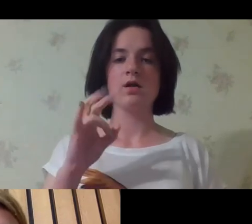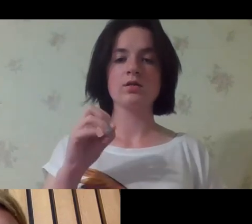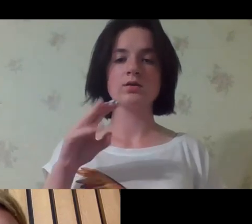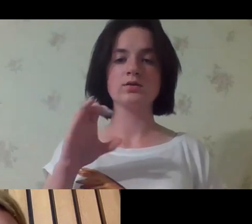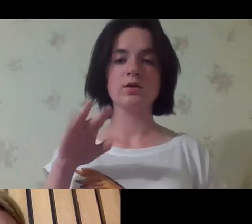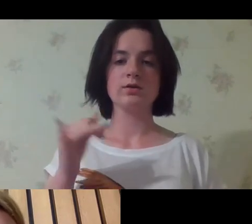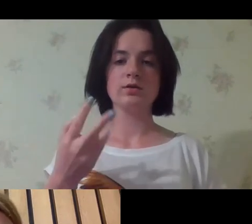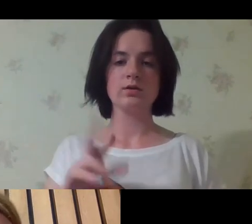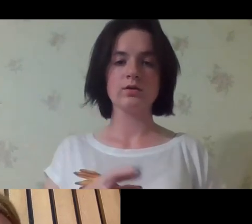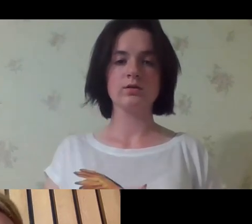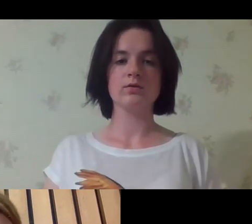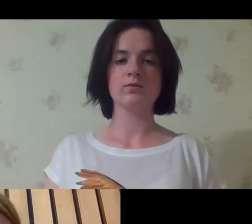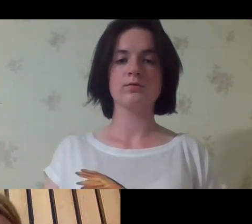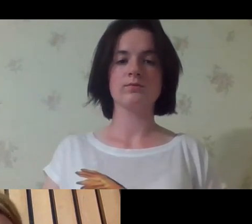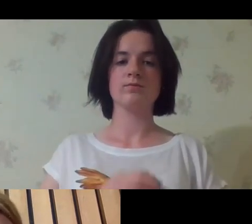Thank you. Zoroslava.